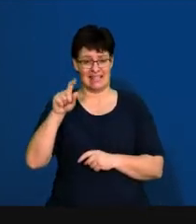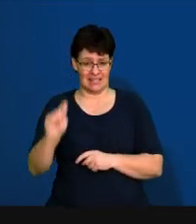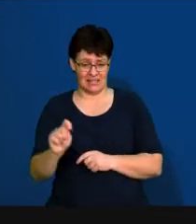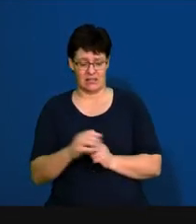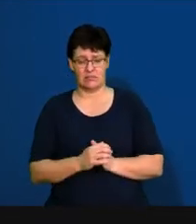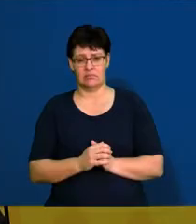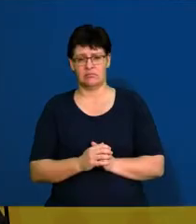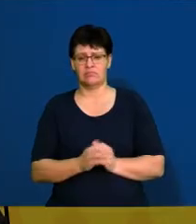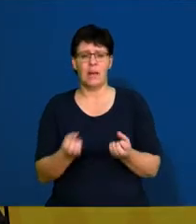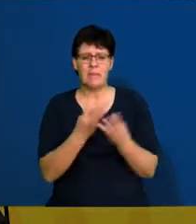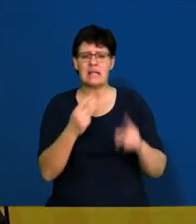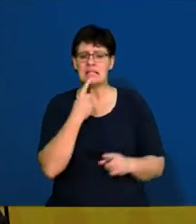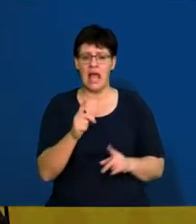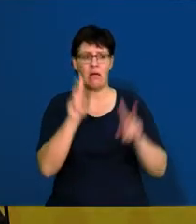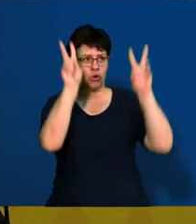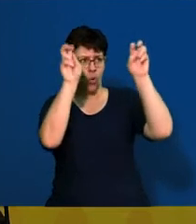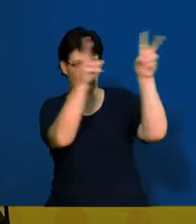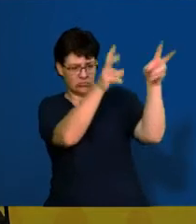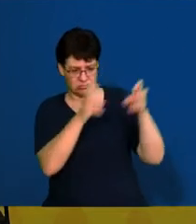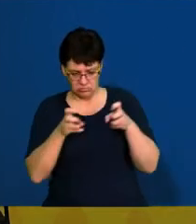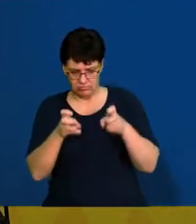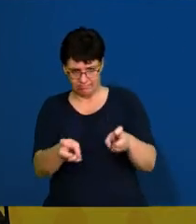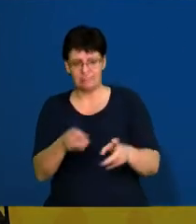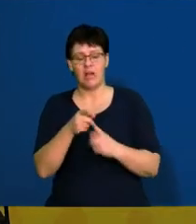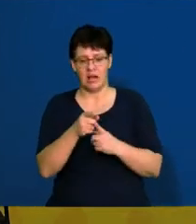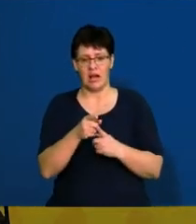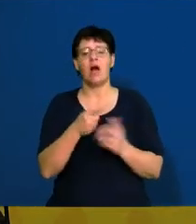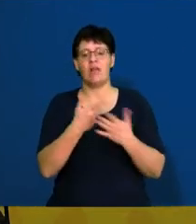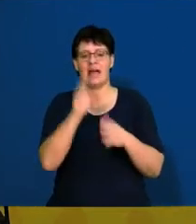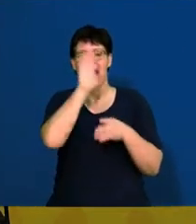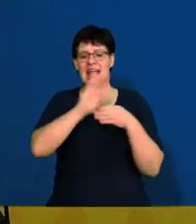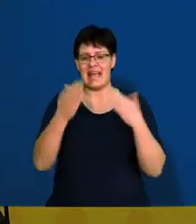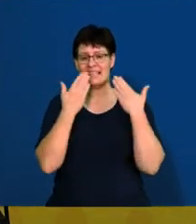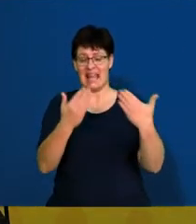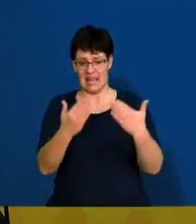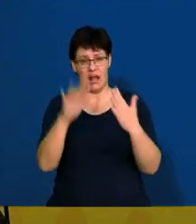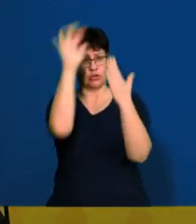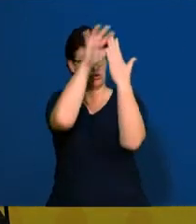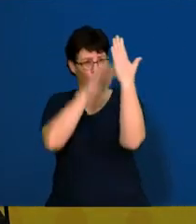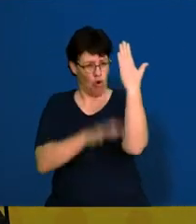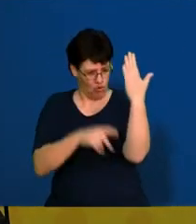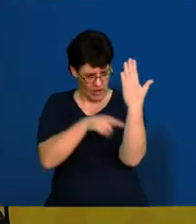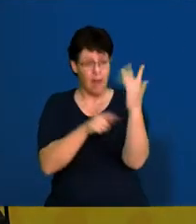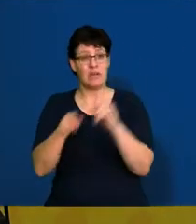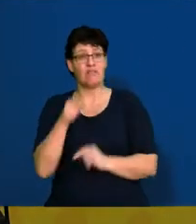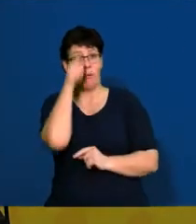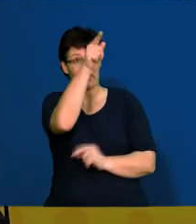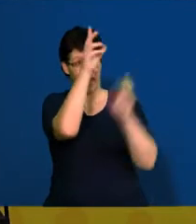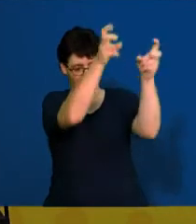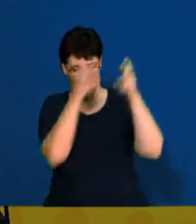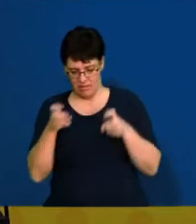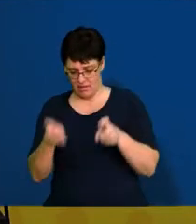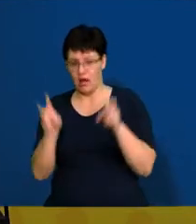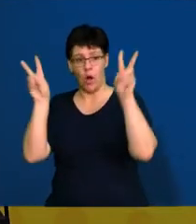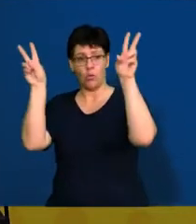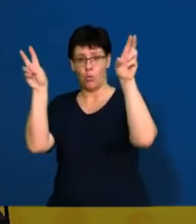often they will ask for you to quote from the text in a case study that they give. Please remember to